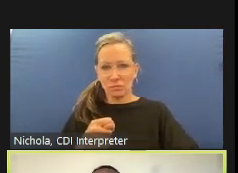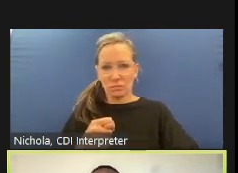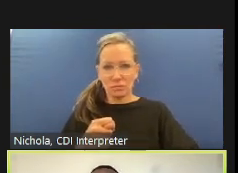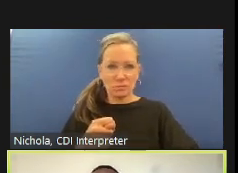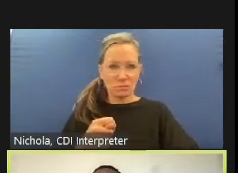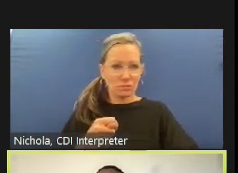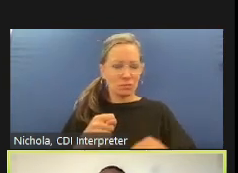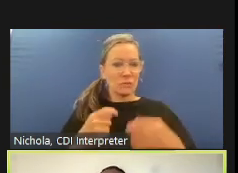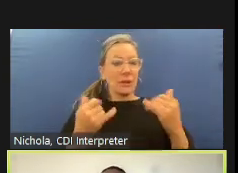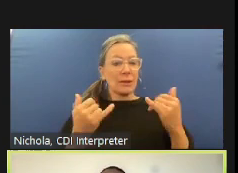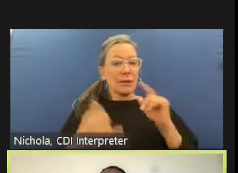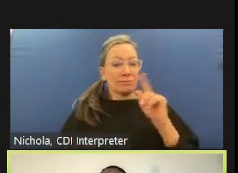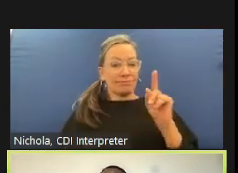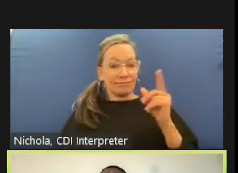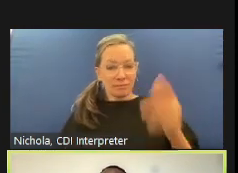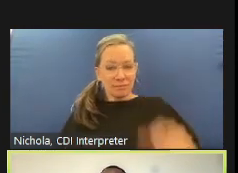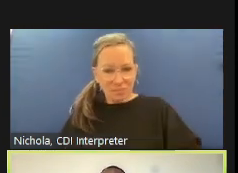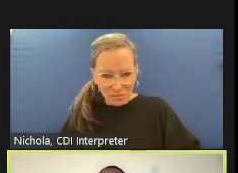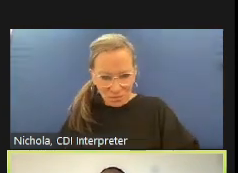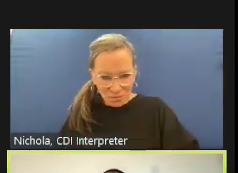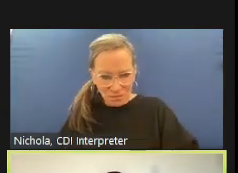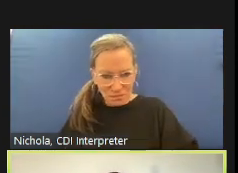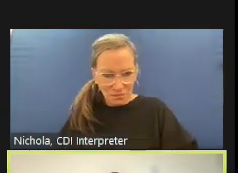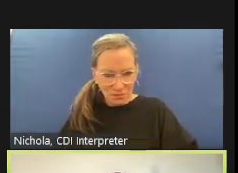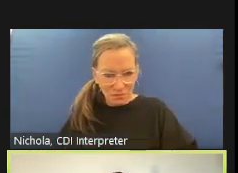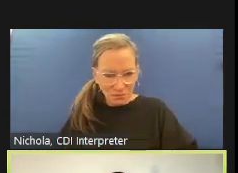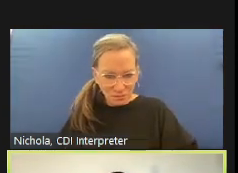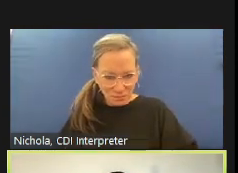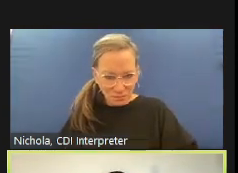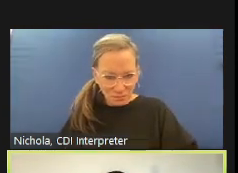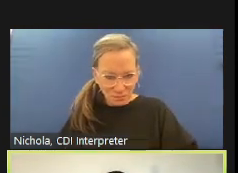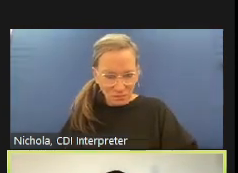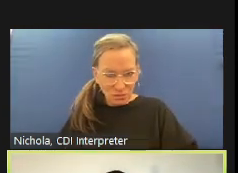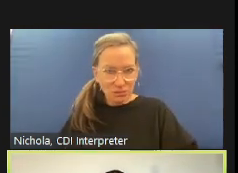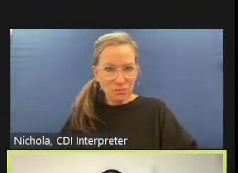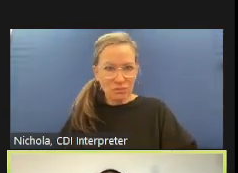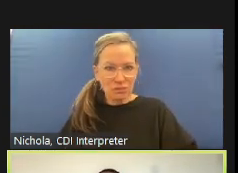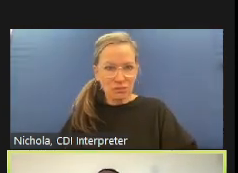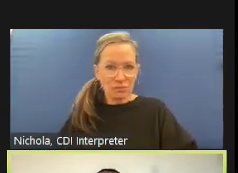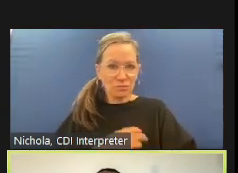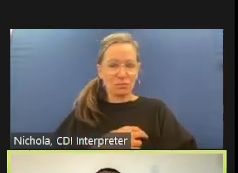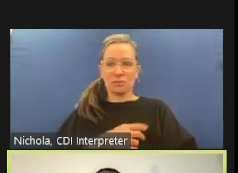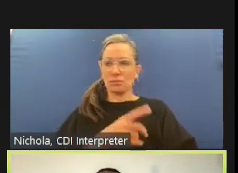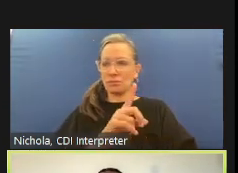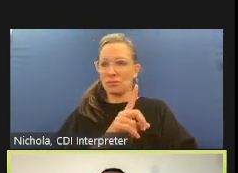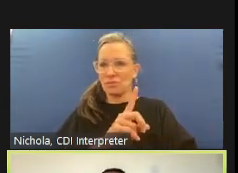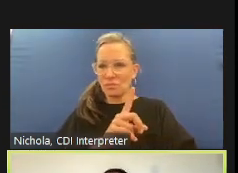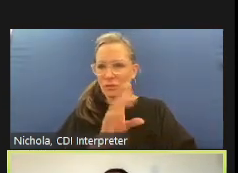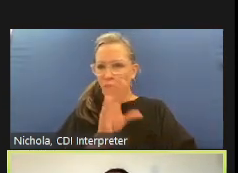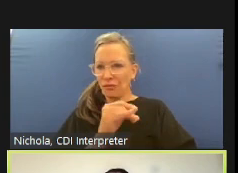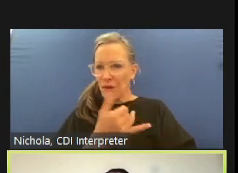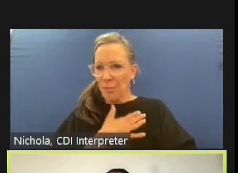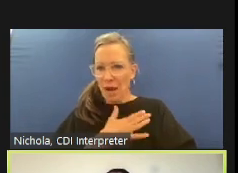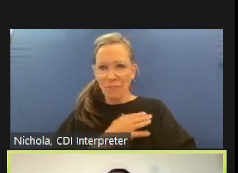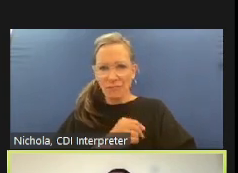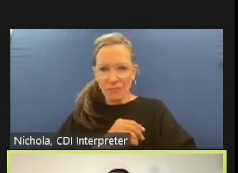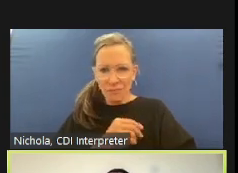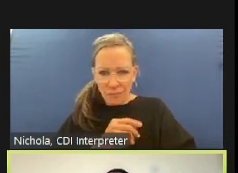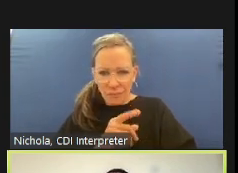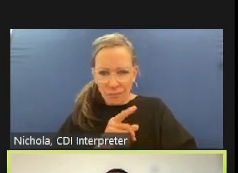to force them to compel them to comply with the subpoena so that's if there's an oversight board